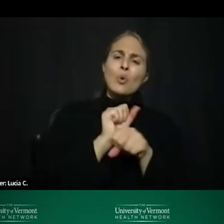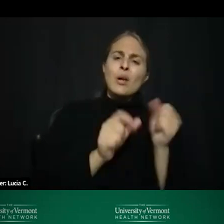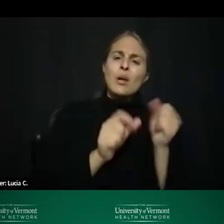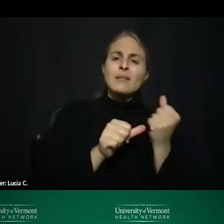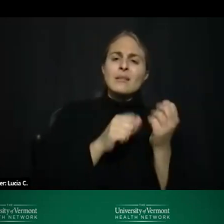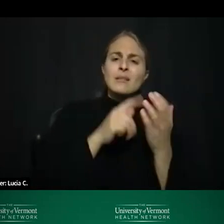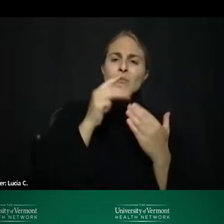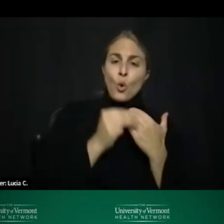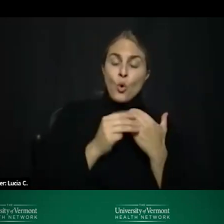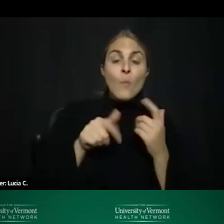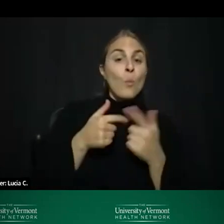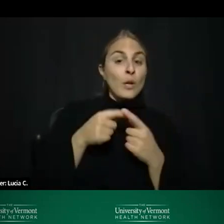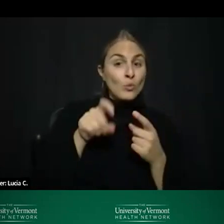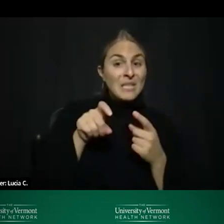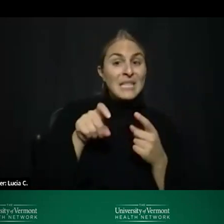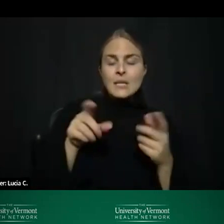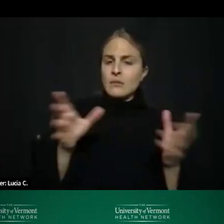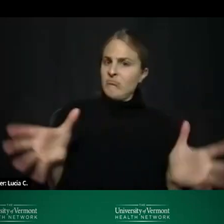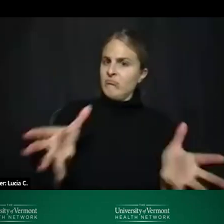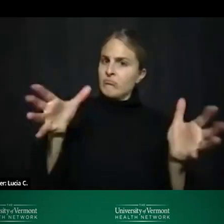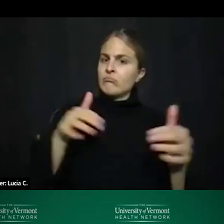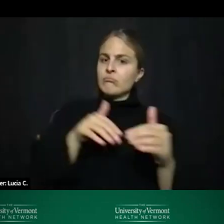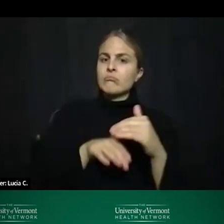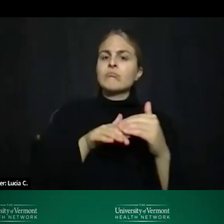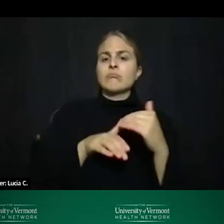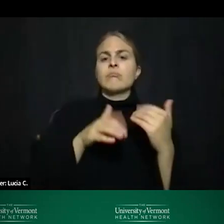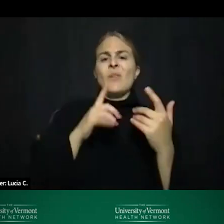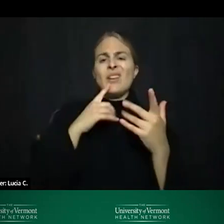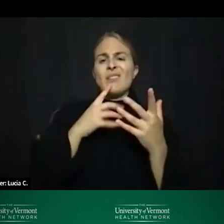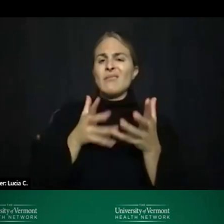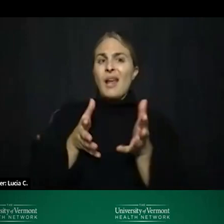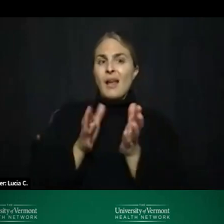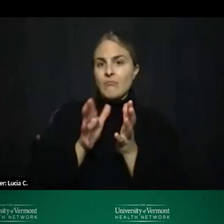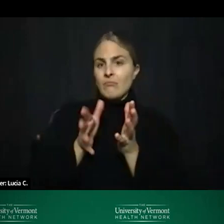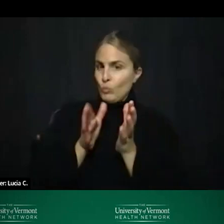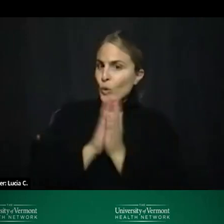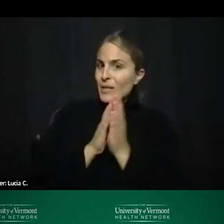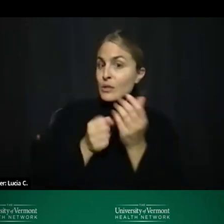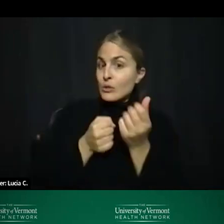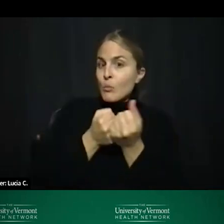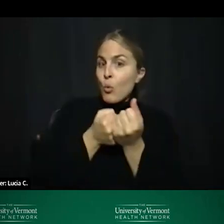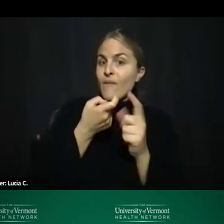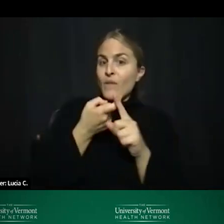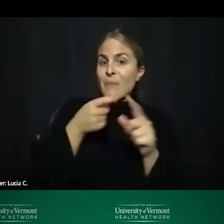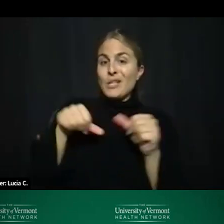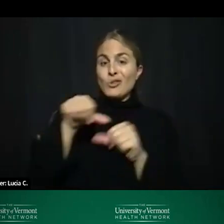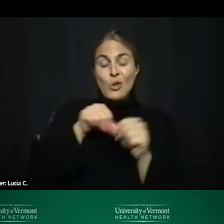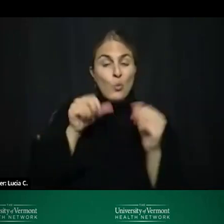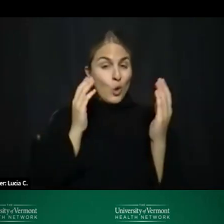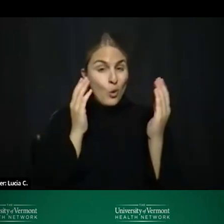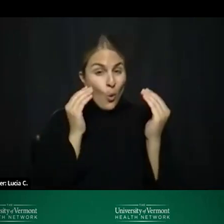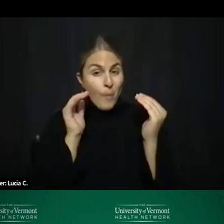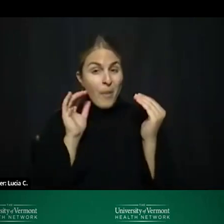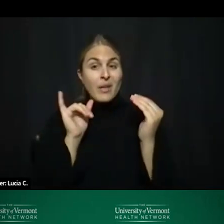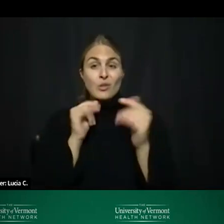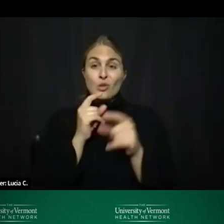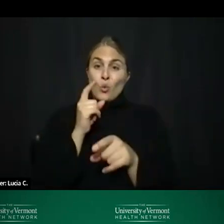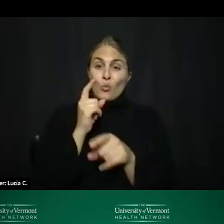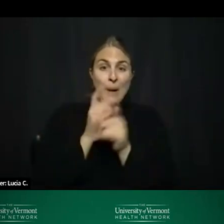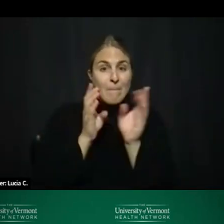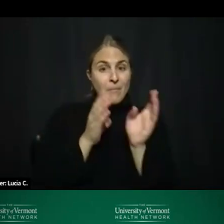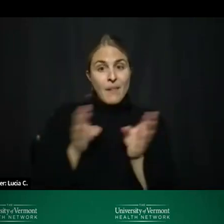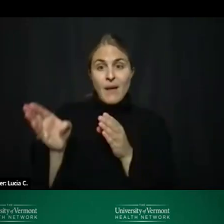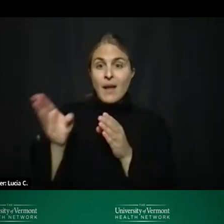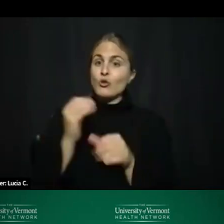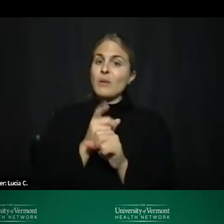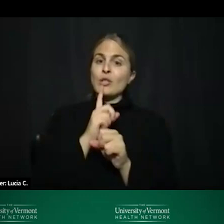needed um and accessing the supports from um each other we're um hoping that that's the right recipe to be